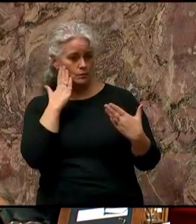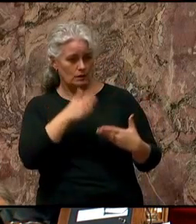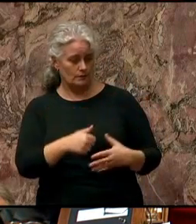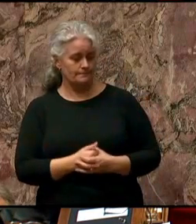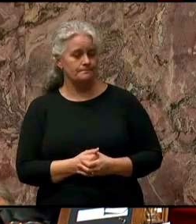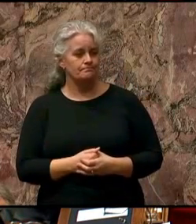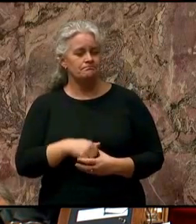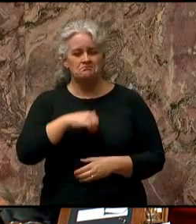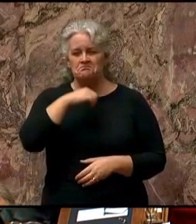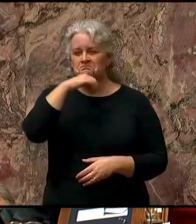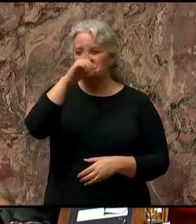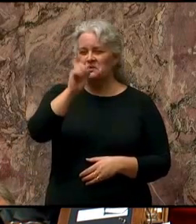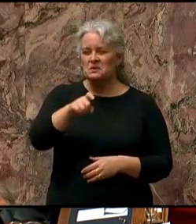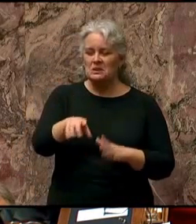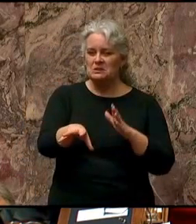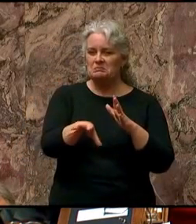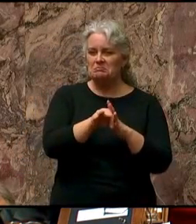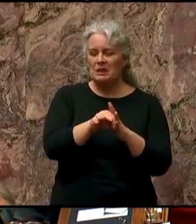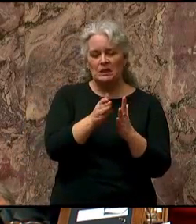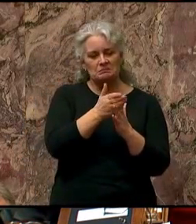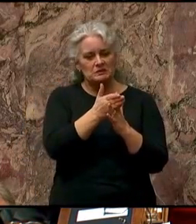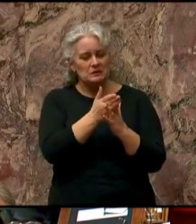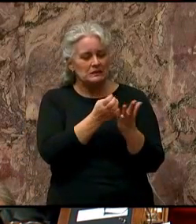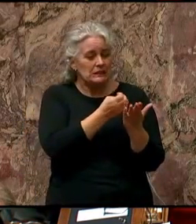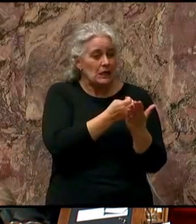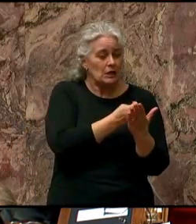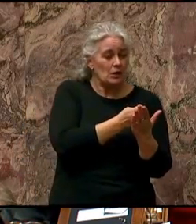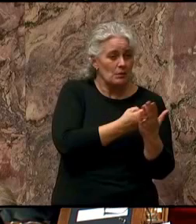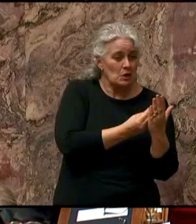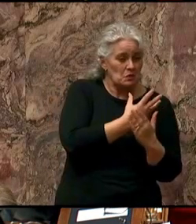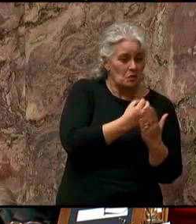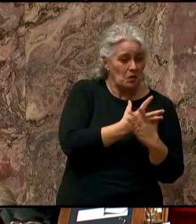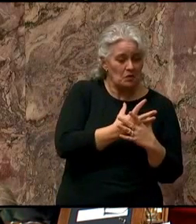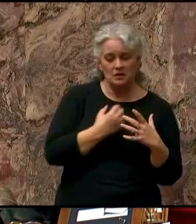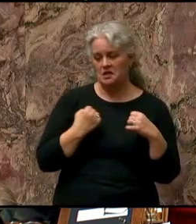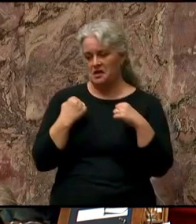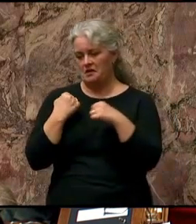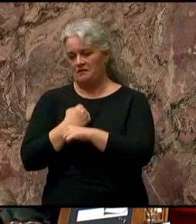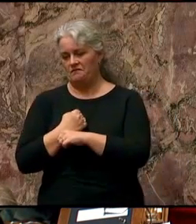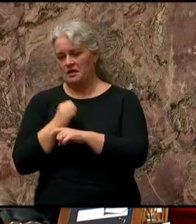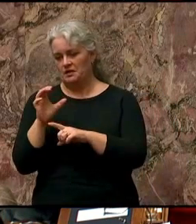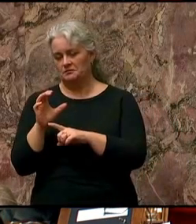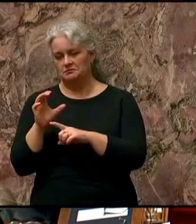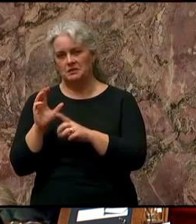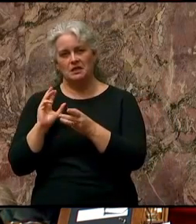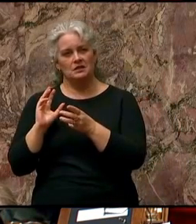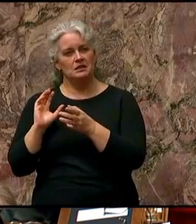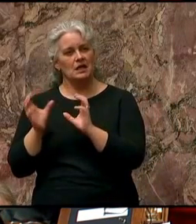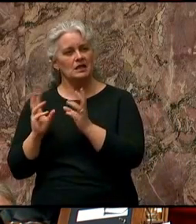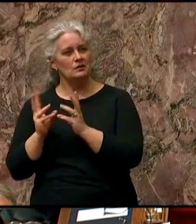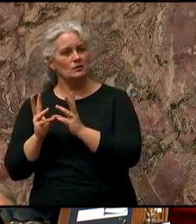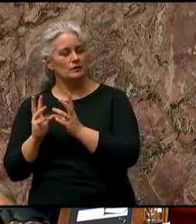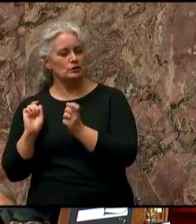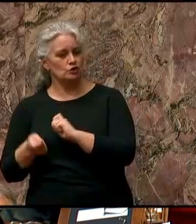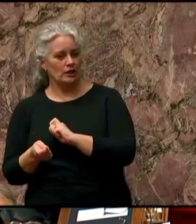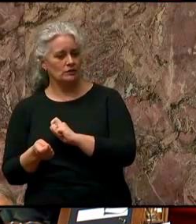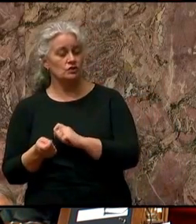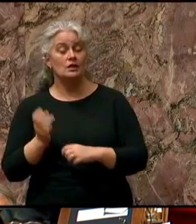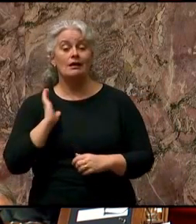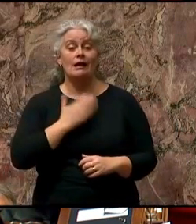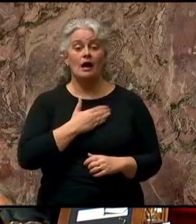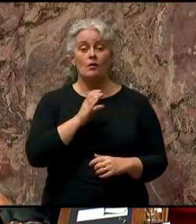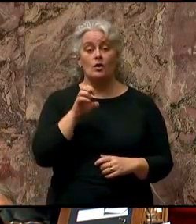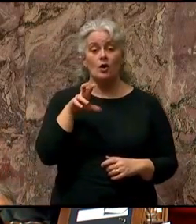is no need to choose between economic growth and fighting climate change. Our carbon tax proves